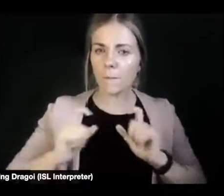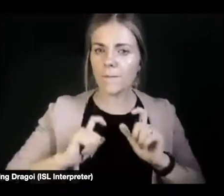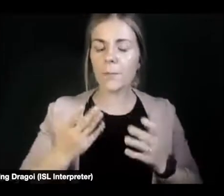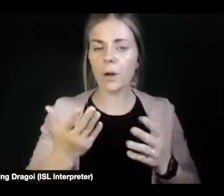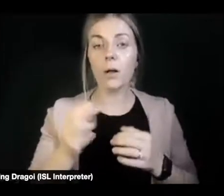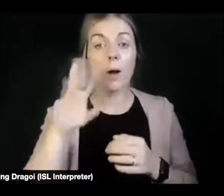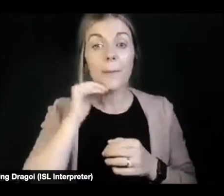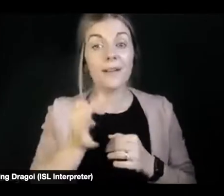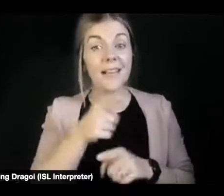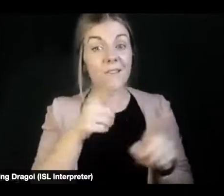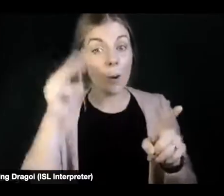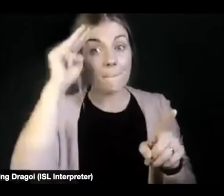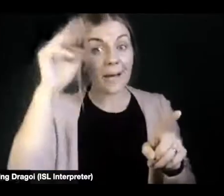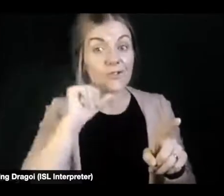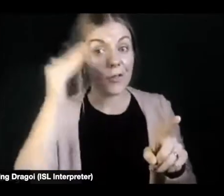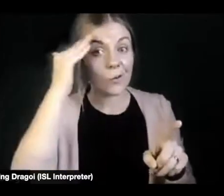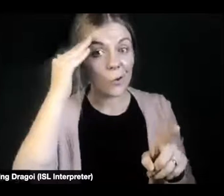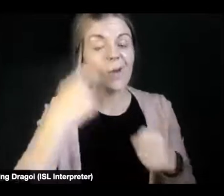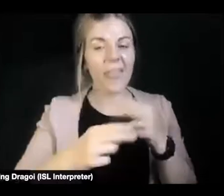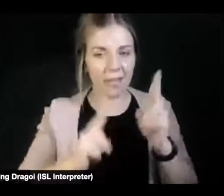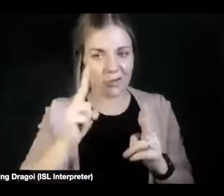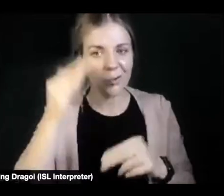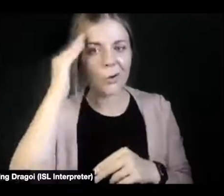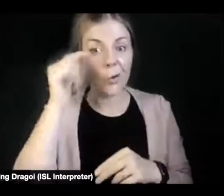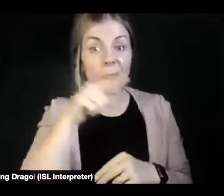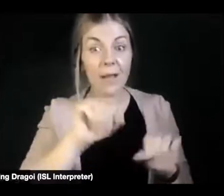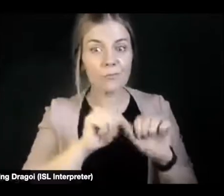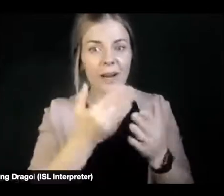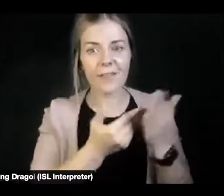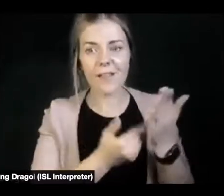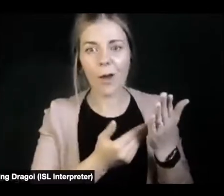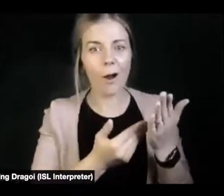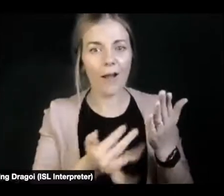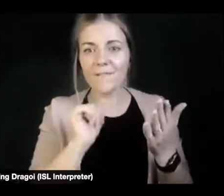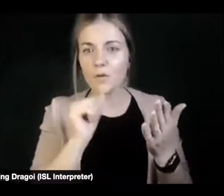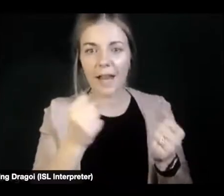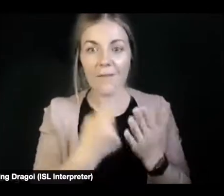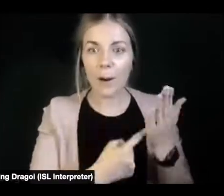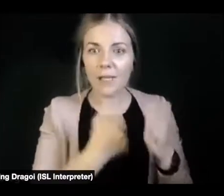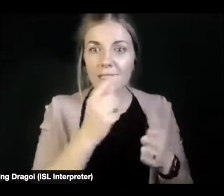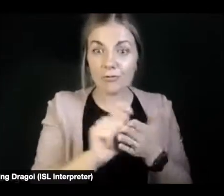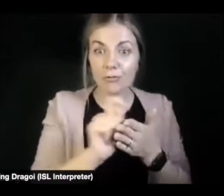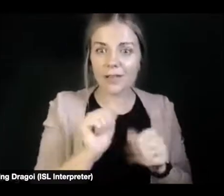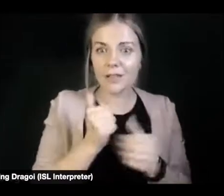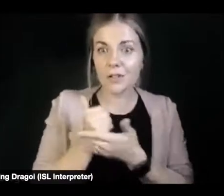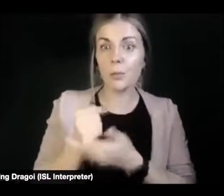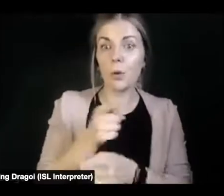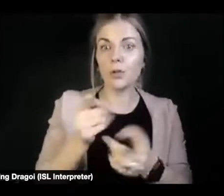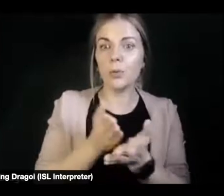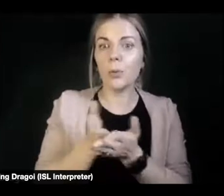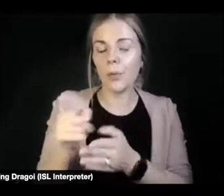they don't know, then they should know. And actually, they're breaking the law by not knowing and not have a policy written to support you. So keep challenging.